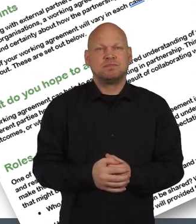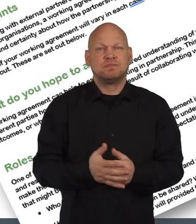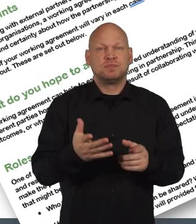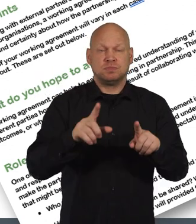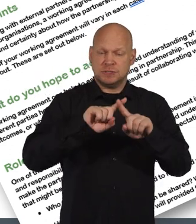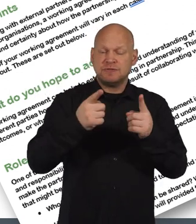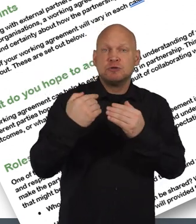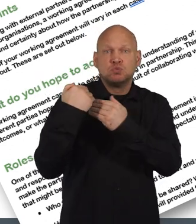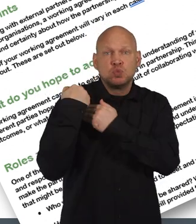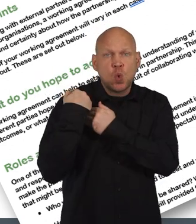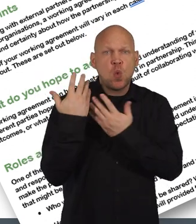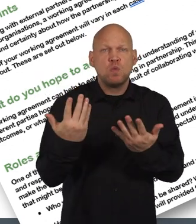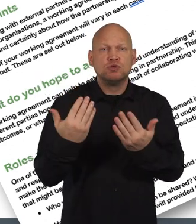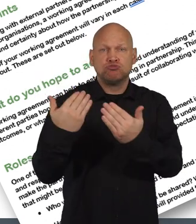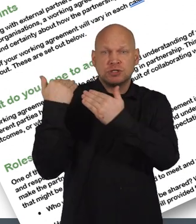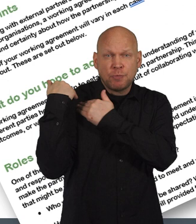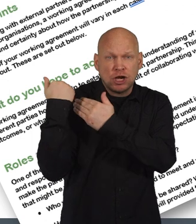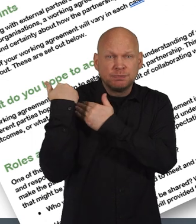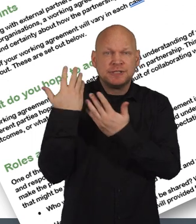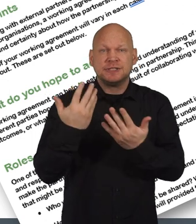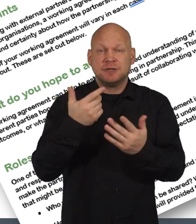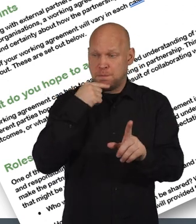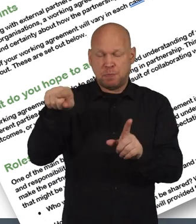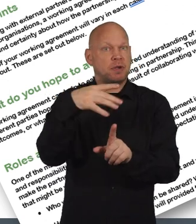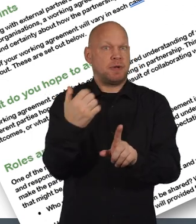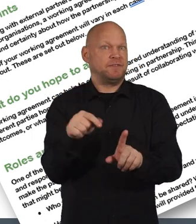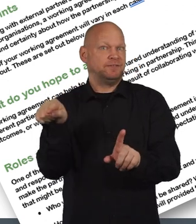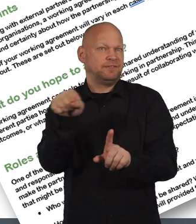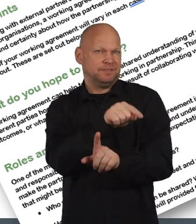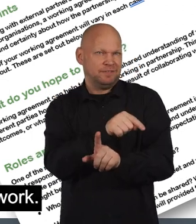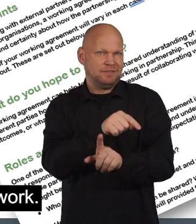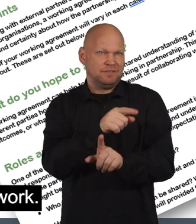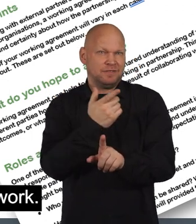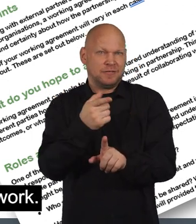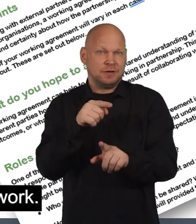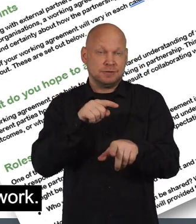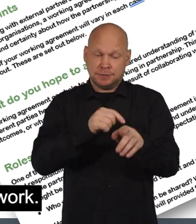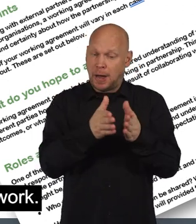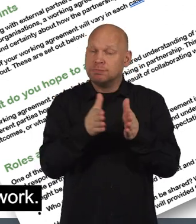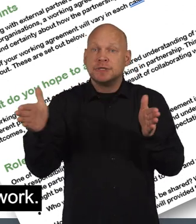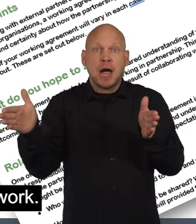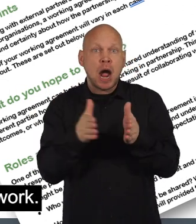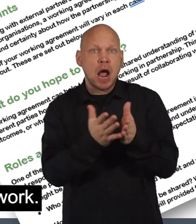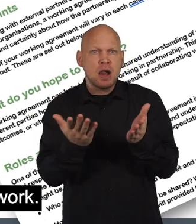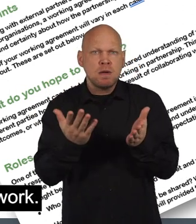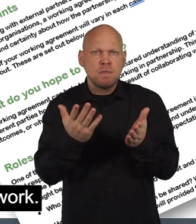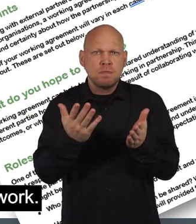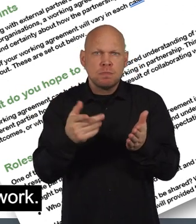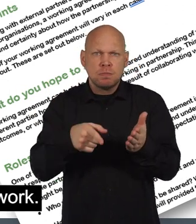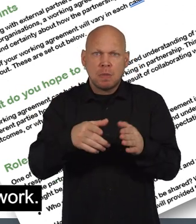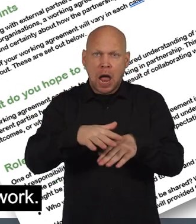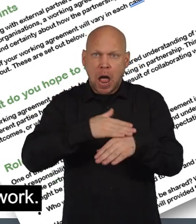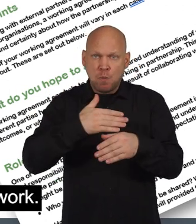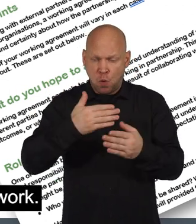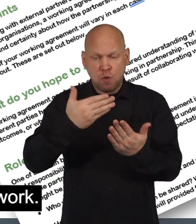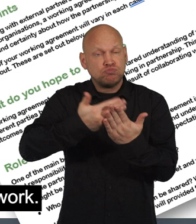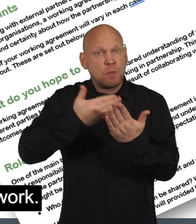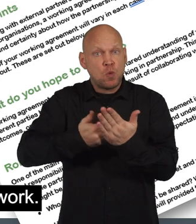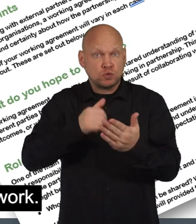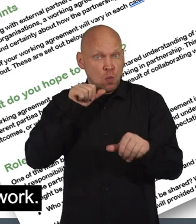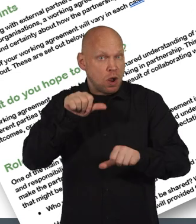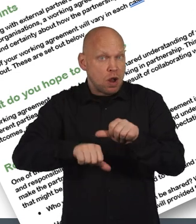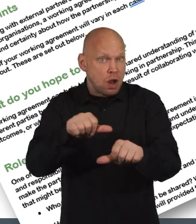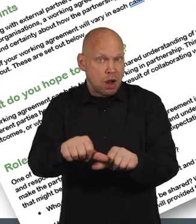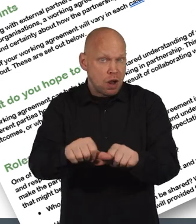The different roles and responsibilities that people will have. What the timescales will be and how reporting will work.